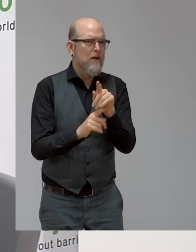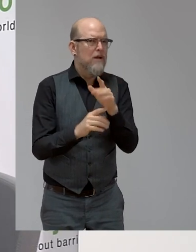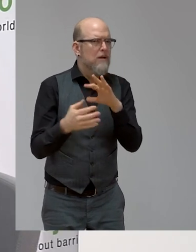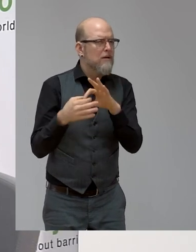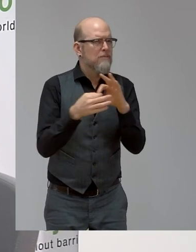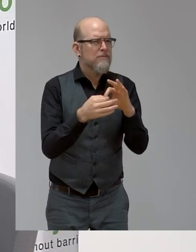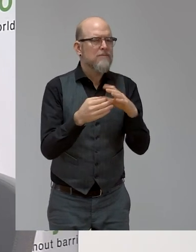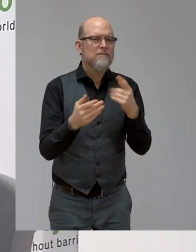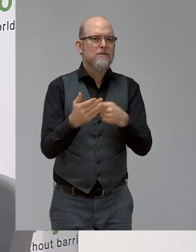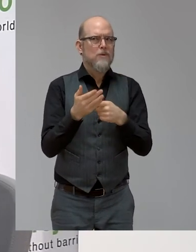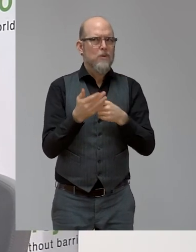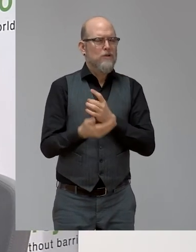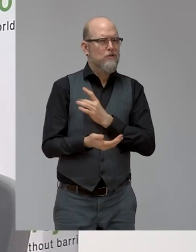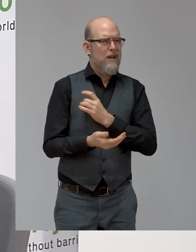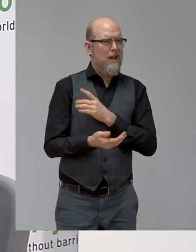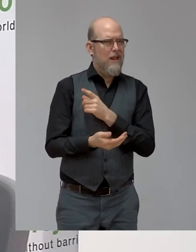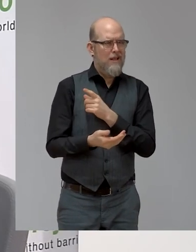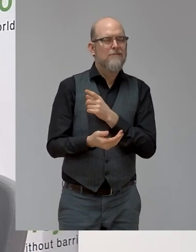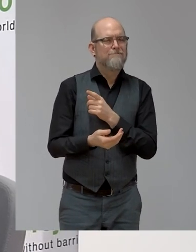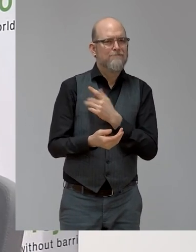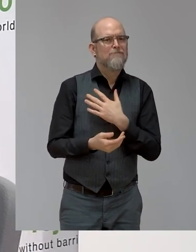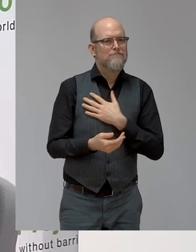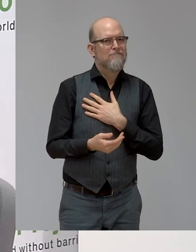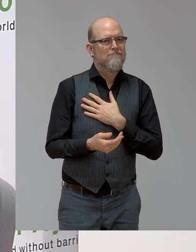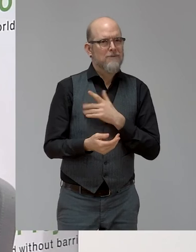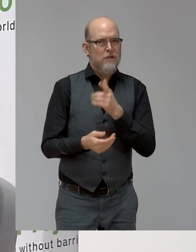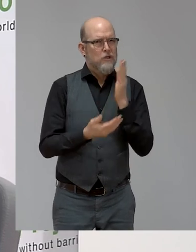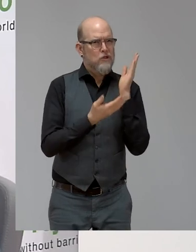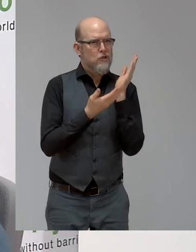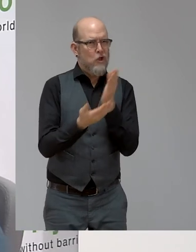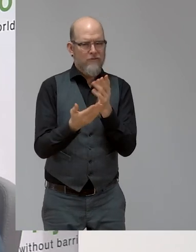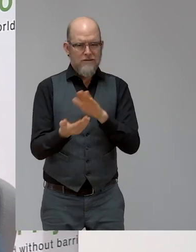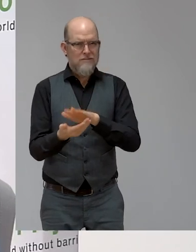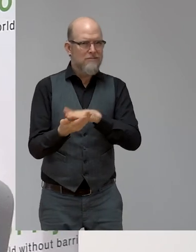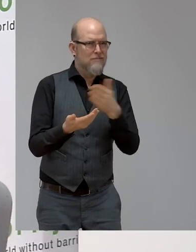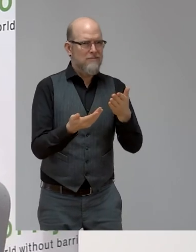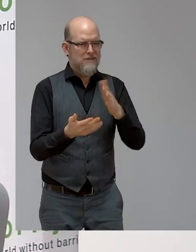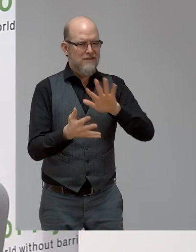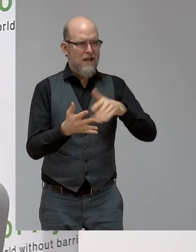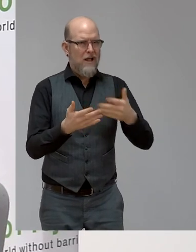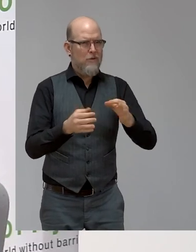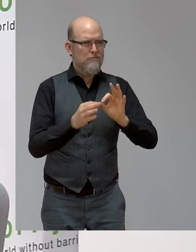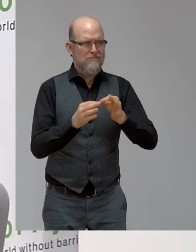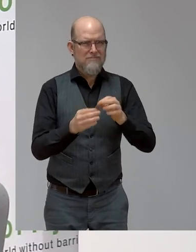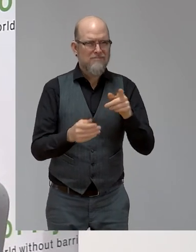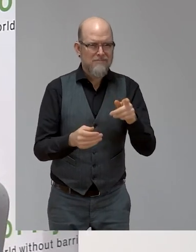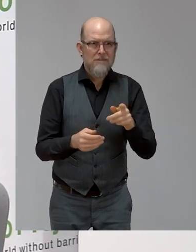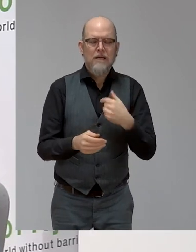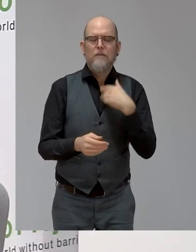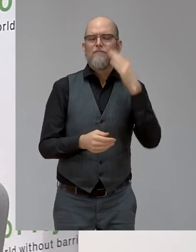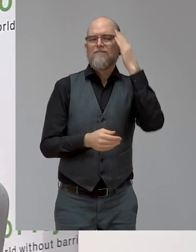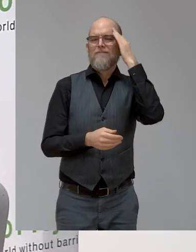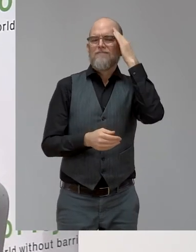Chile about services in translation in sign languages, which we know is so